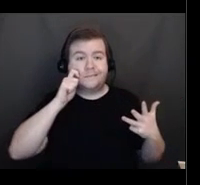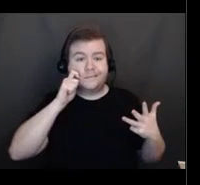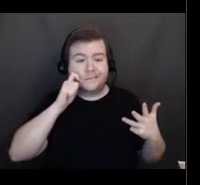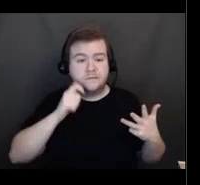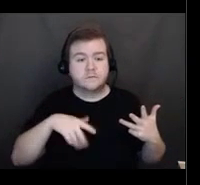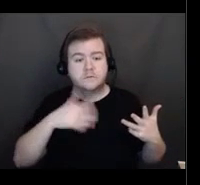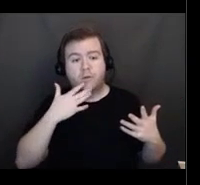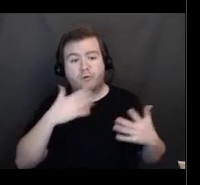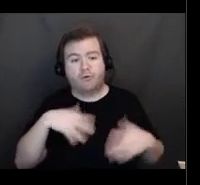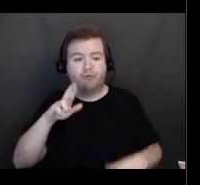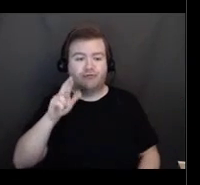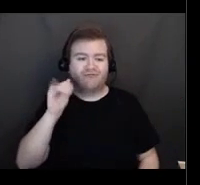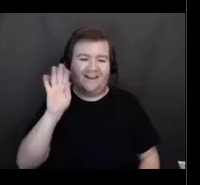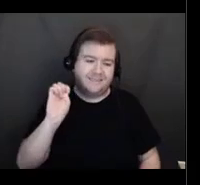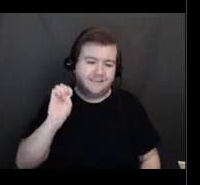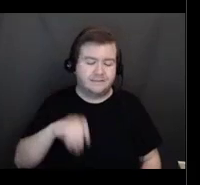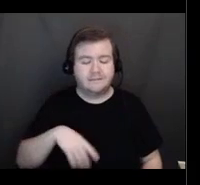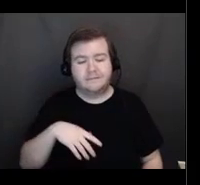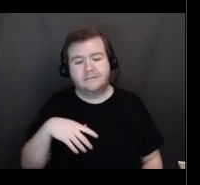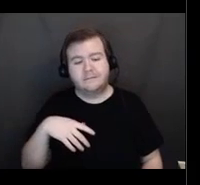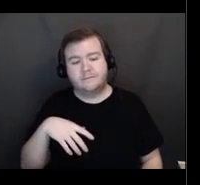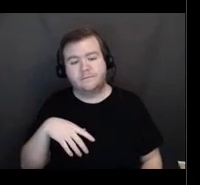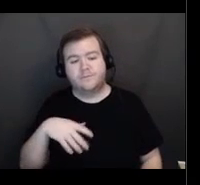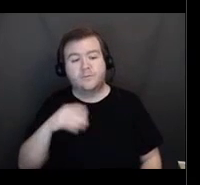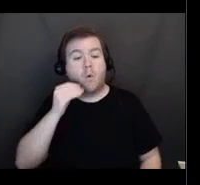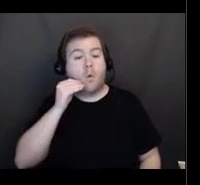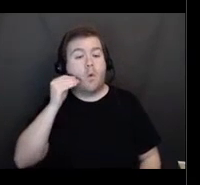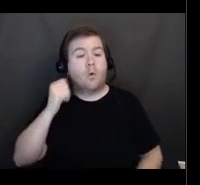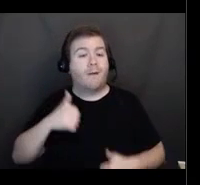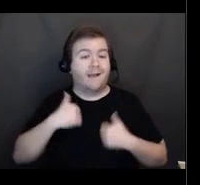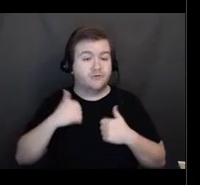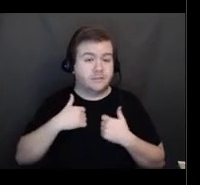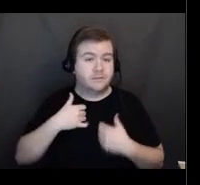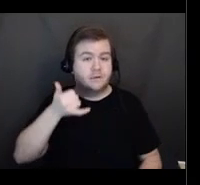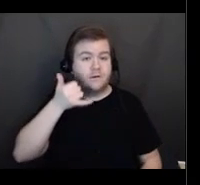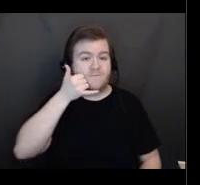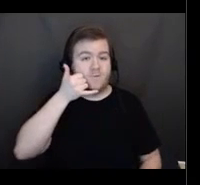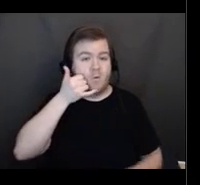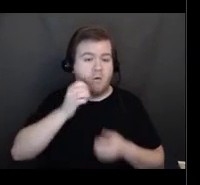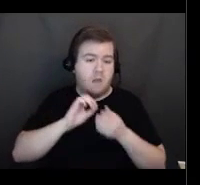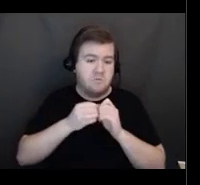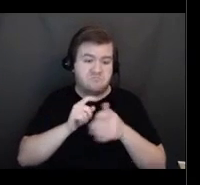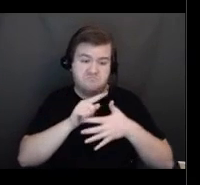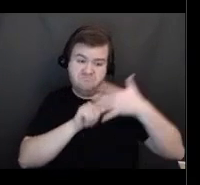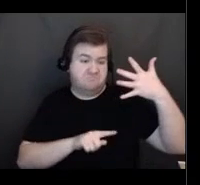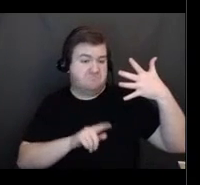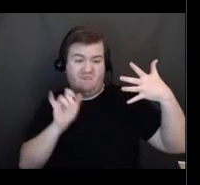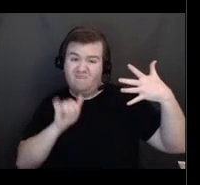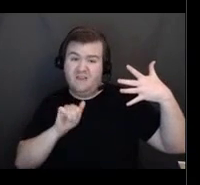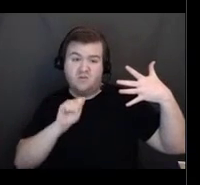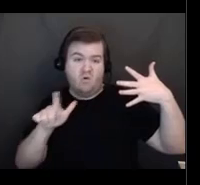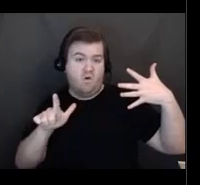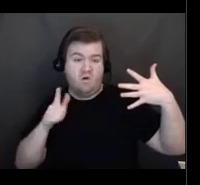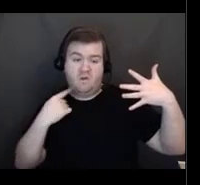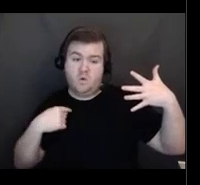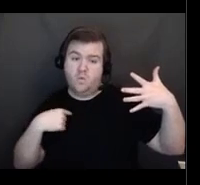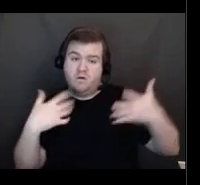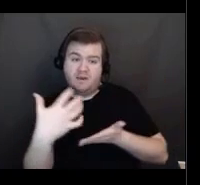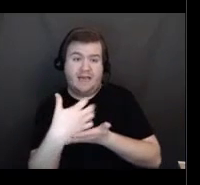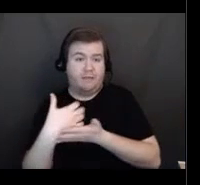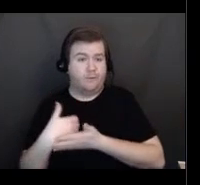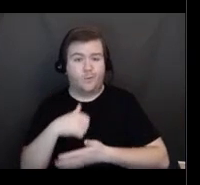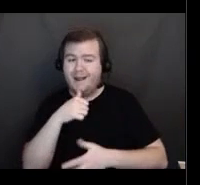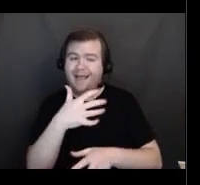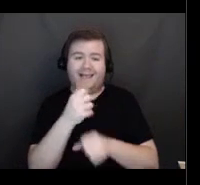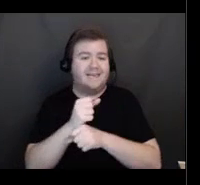race, home address, and a phone number. That's the only kind of information we are gathering. We are not getting